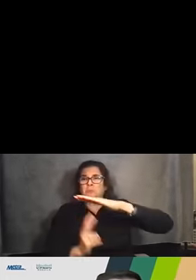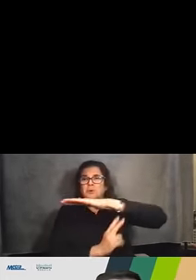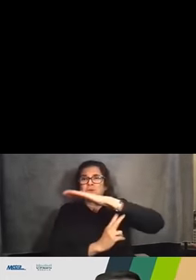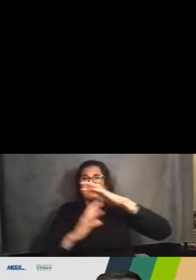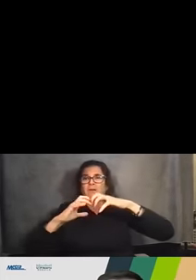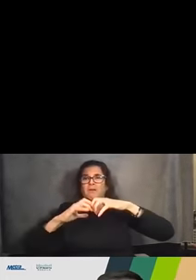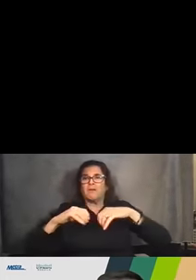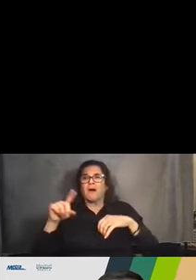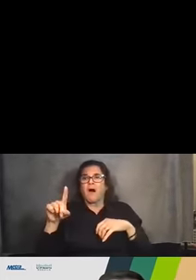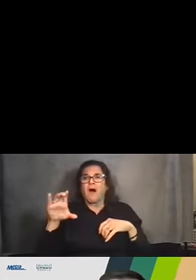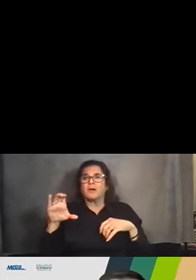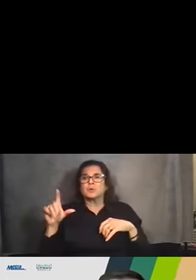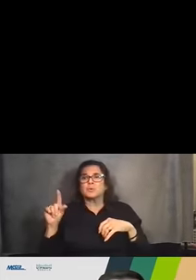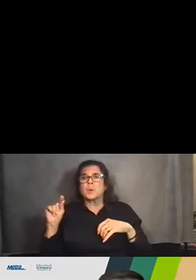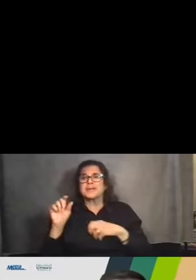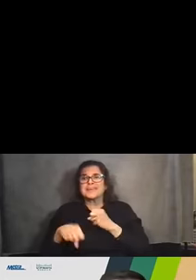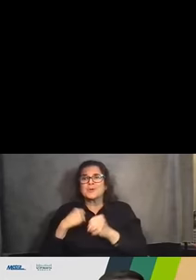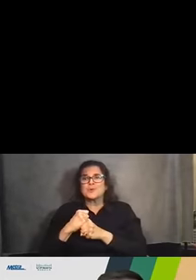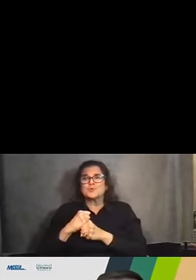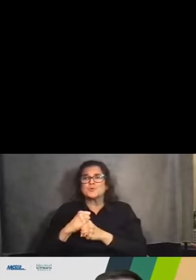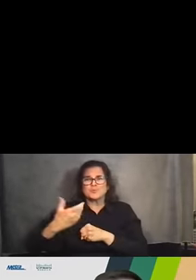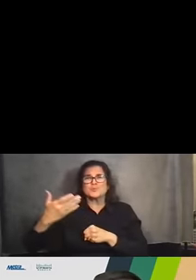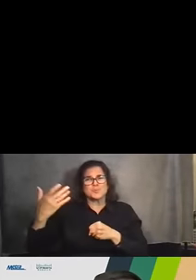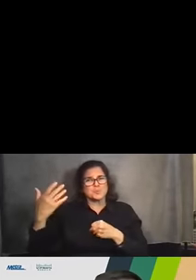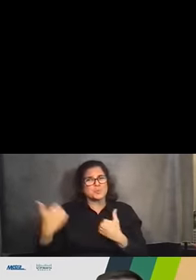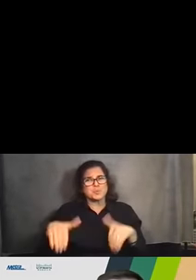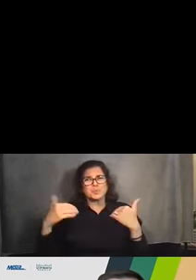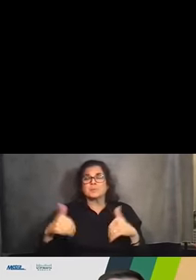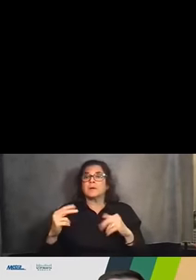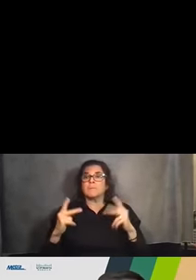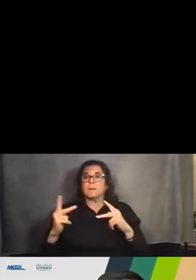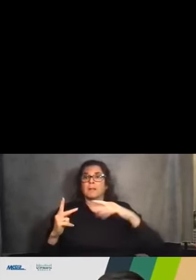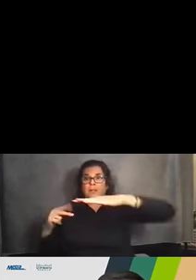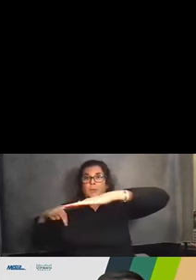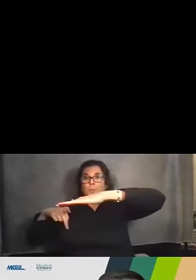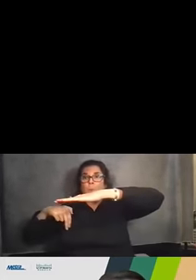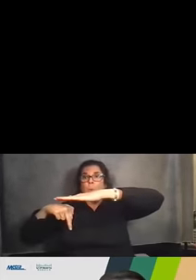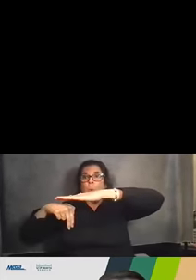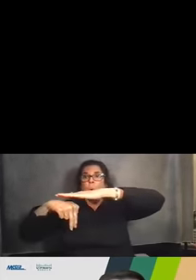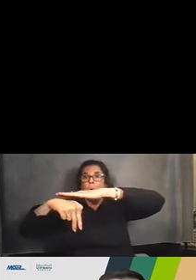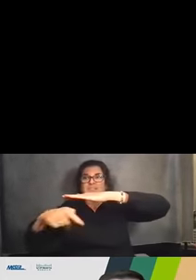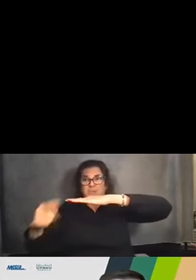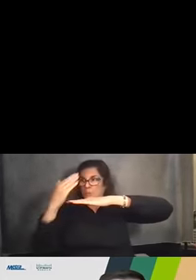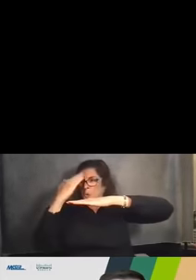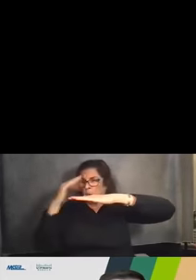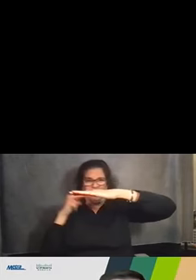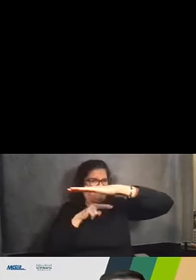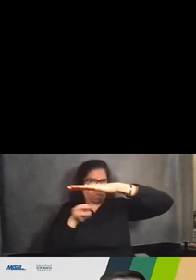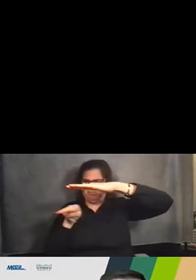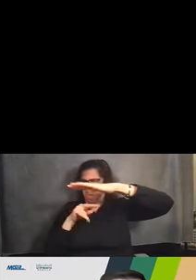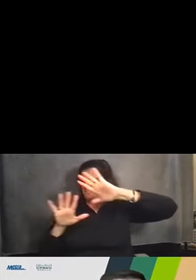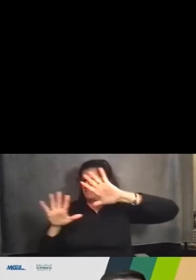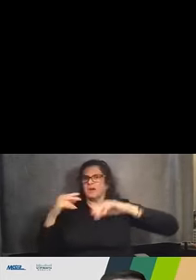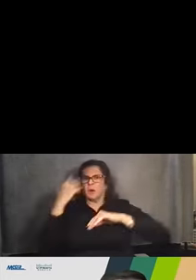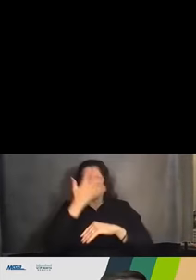Anybody that lives in the neighborhood or works in the neighborhood and walks under those bridges, you know what they currently look like. This will allow